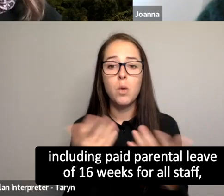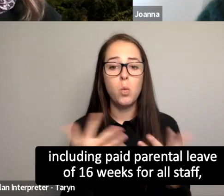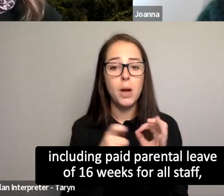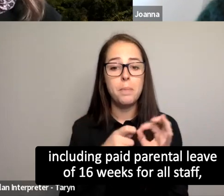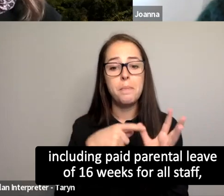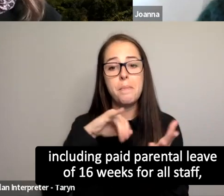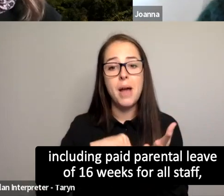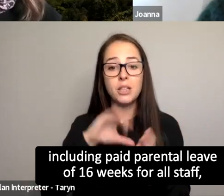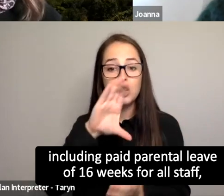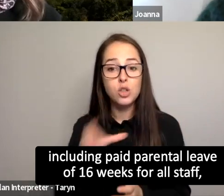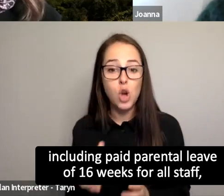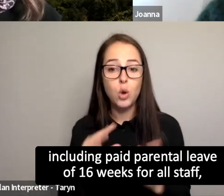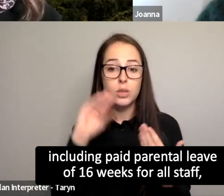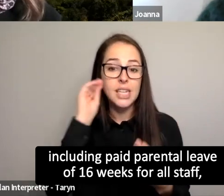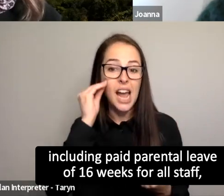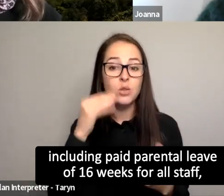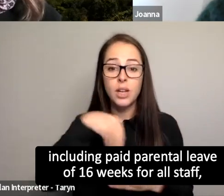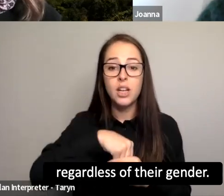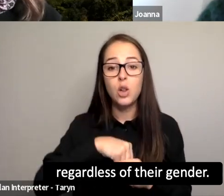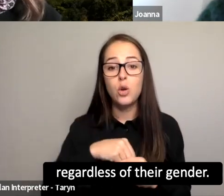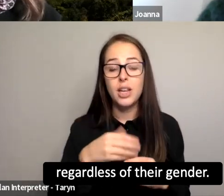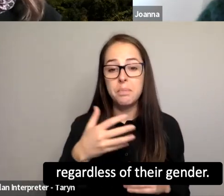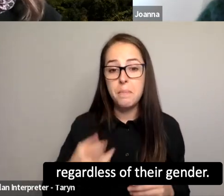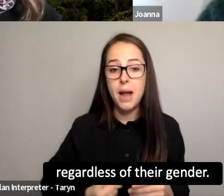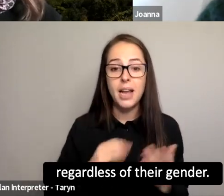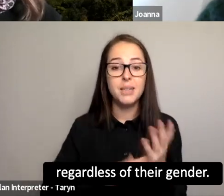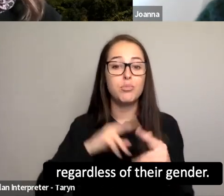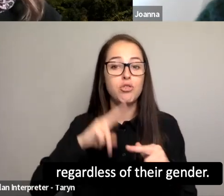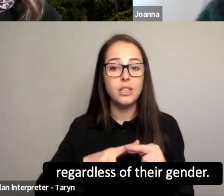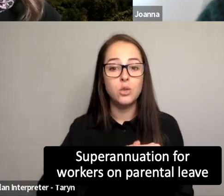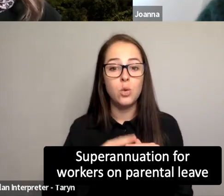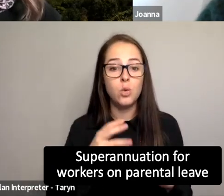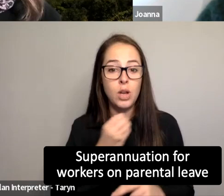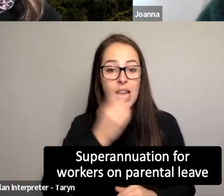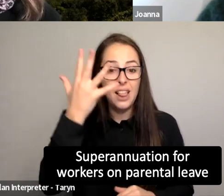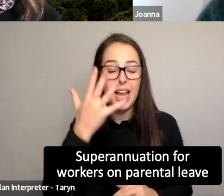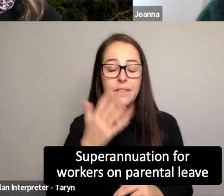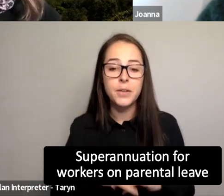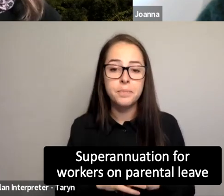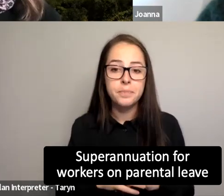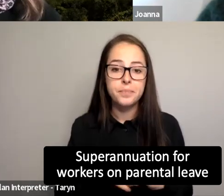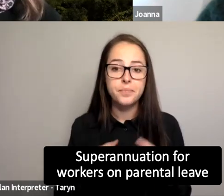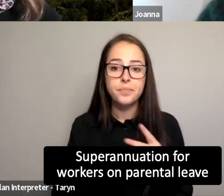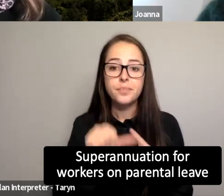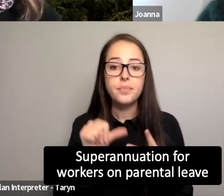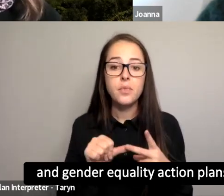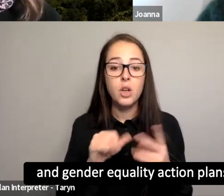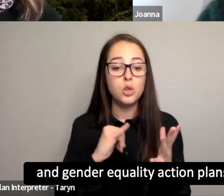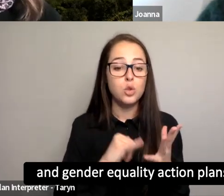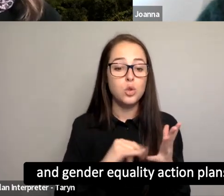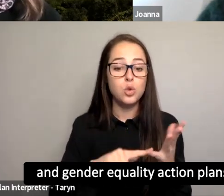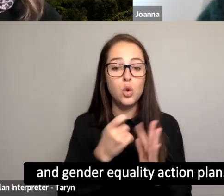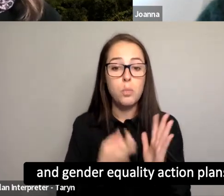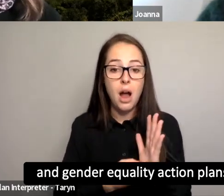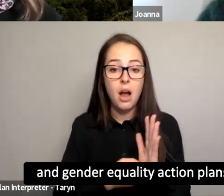paid parental leave of 16 weeks for all staff, regardless of their gender, superannuation for workers on parental leave, and